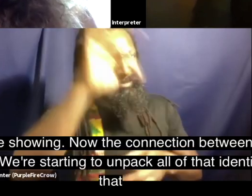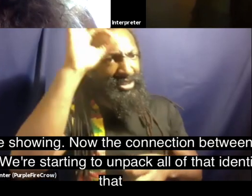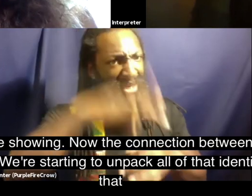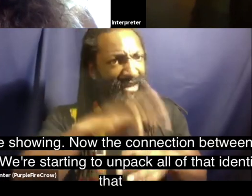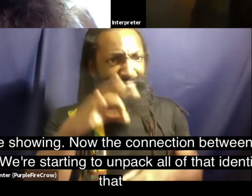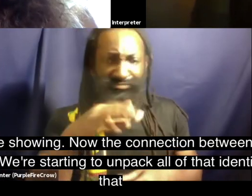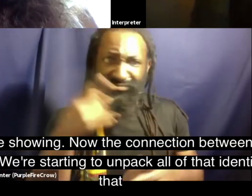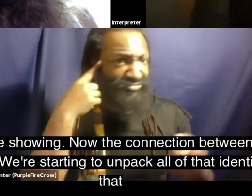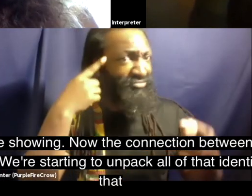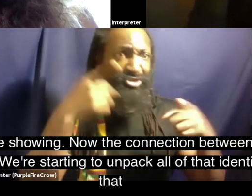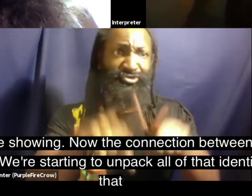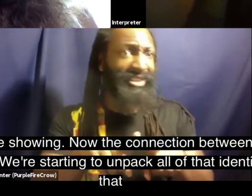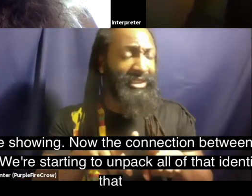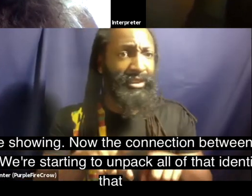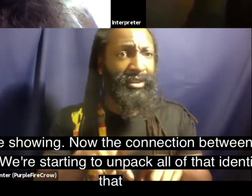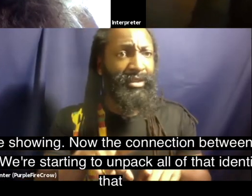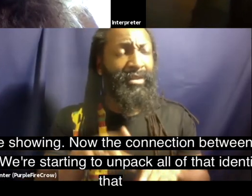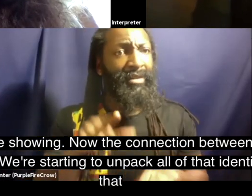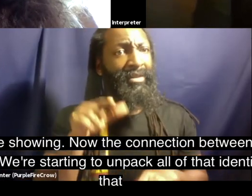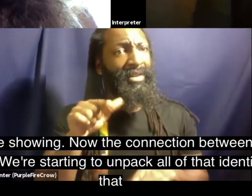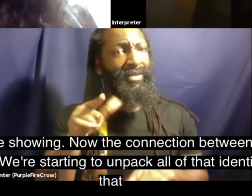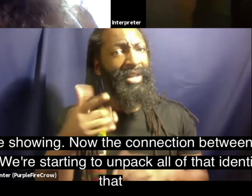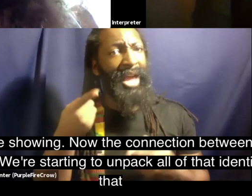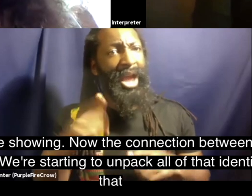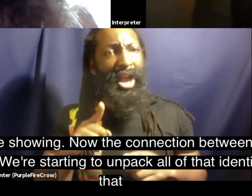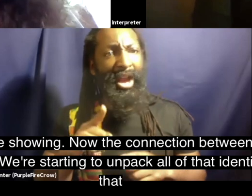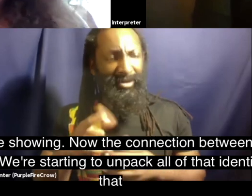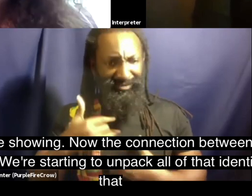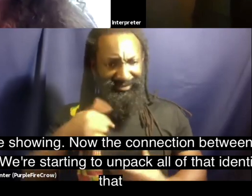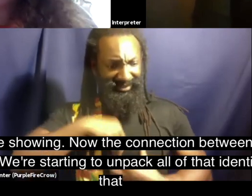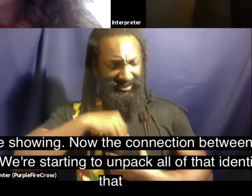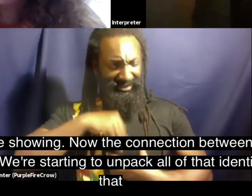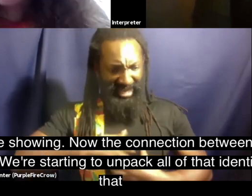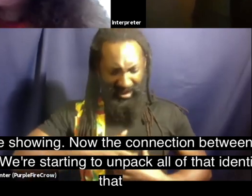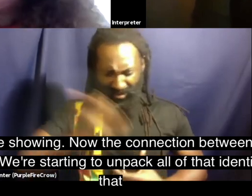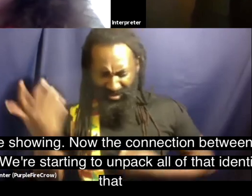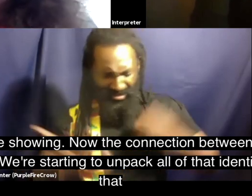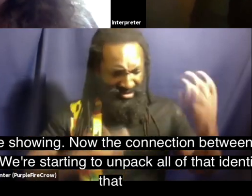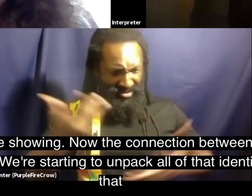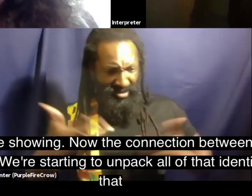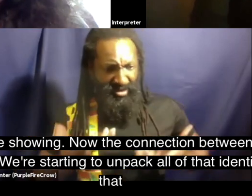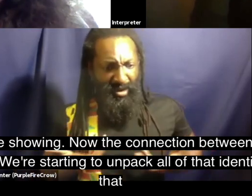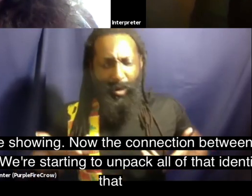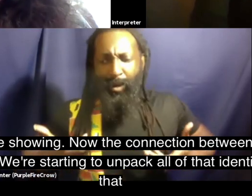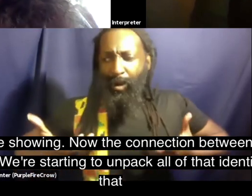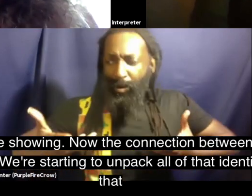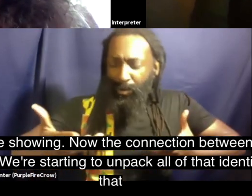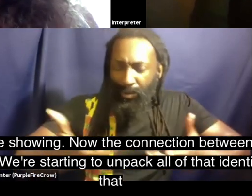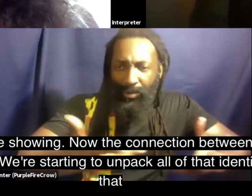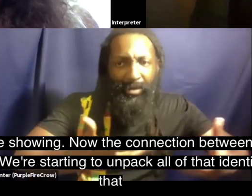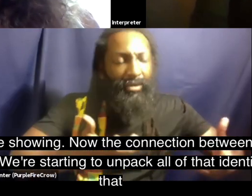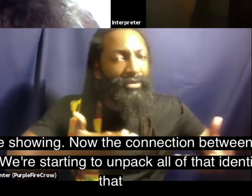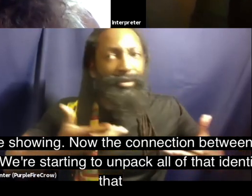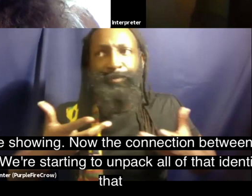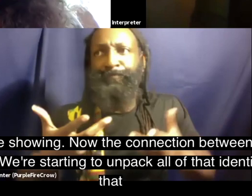and we are showing now the connection between our history and how how much change has happened we're starting to